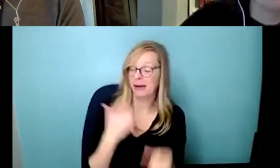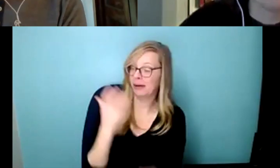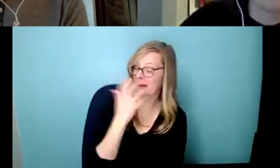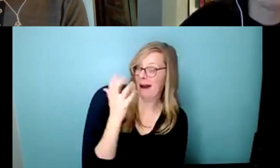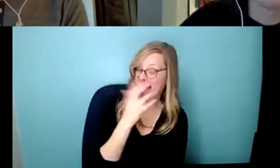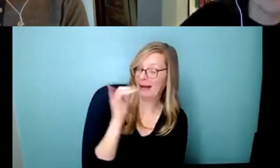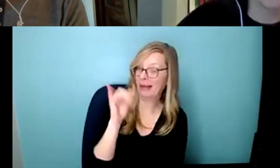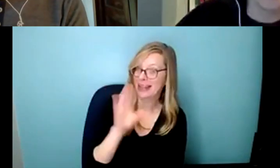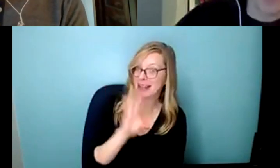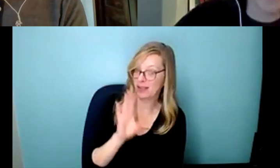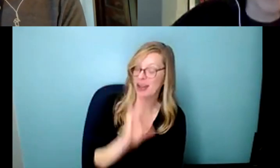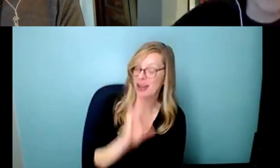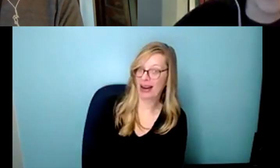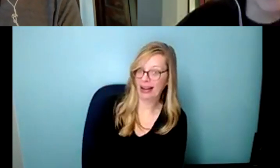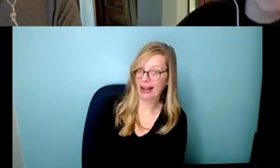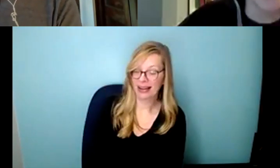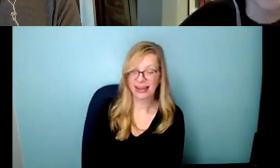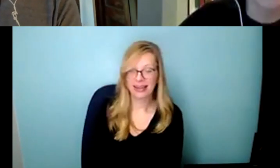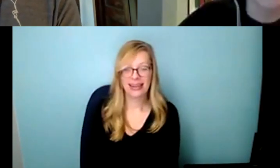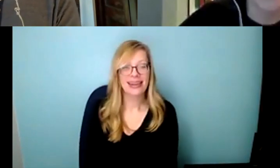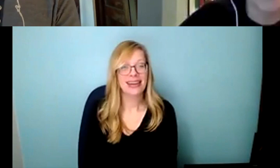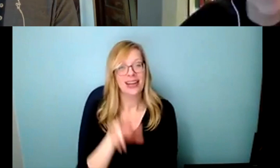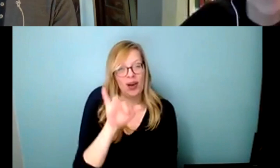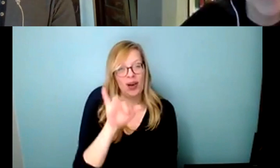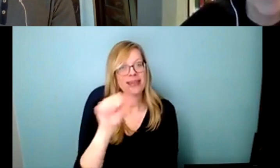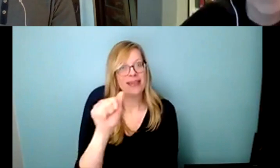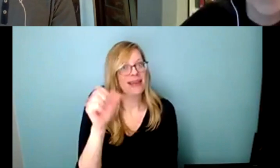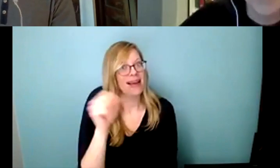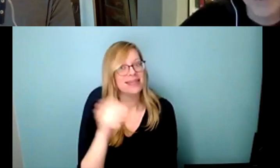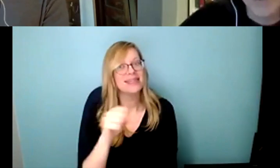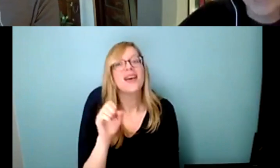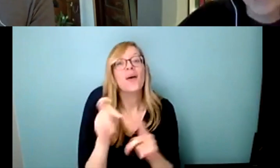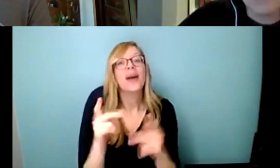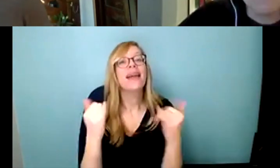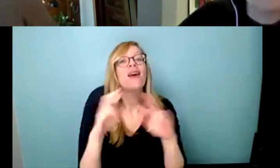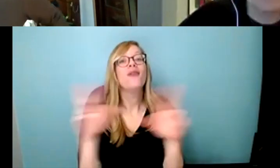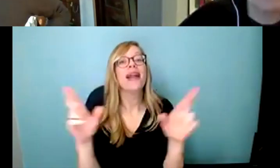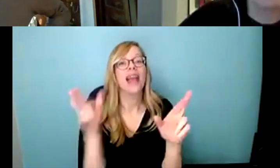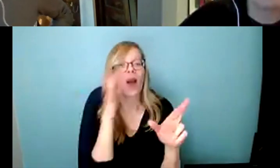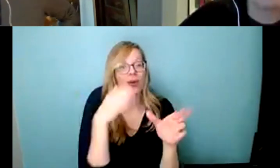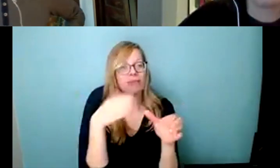yes okay folks i'm sending you out now